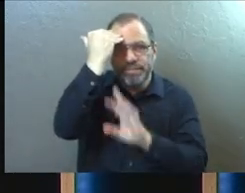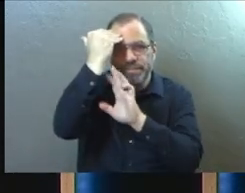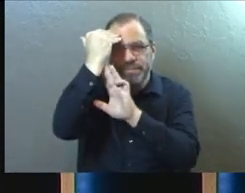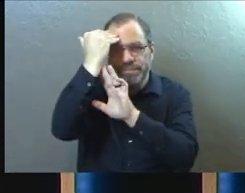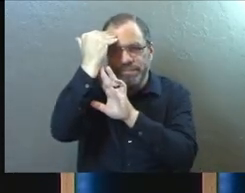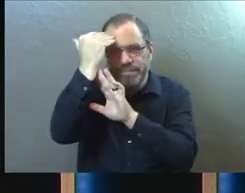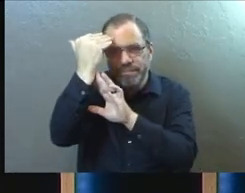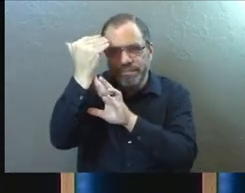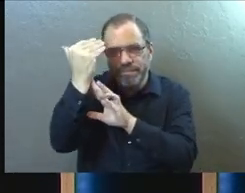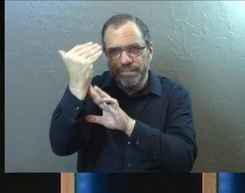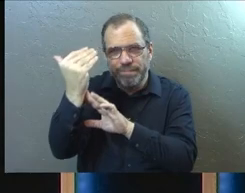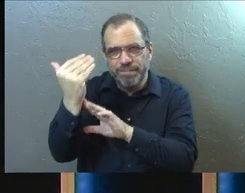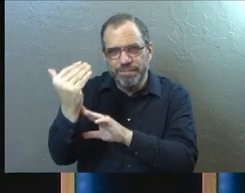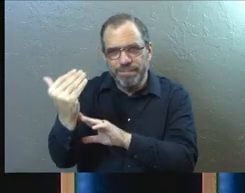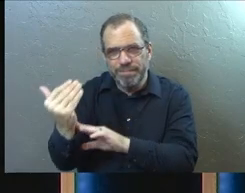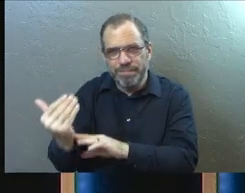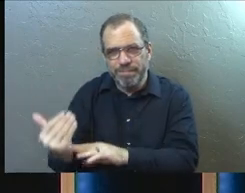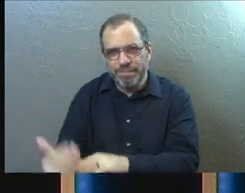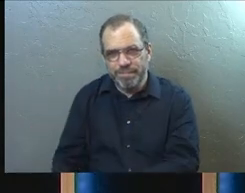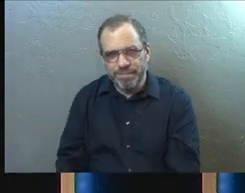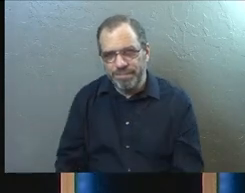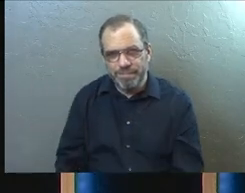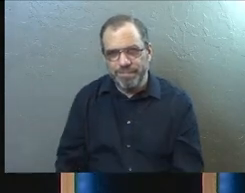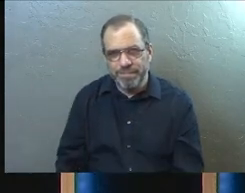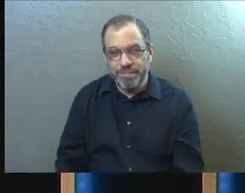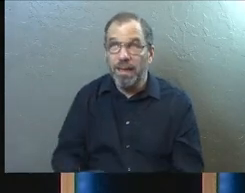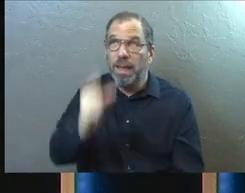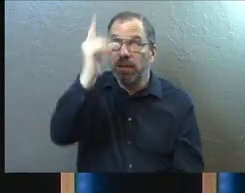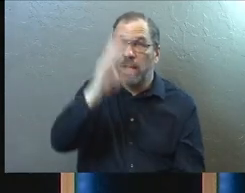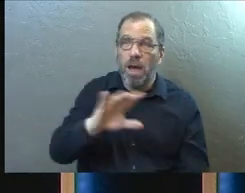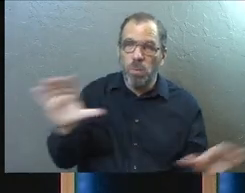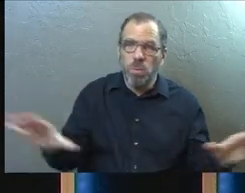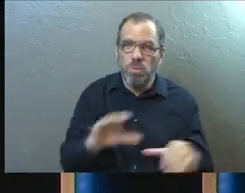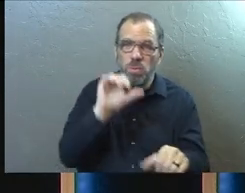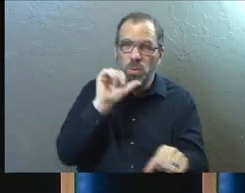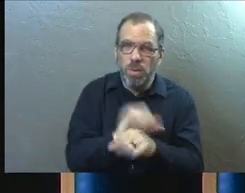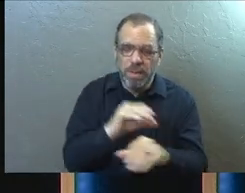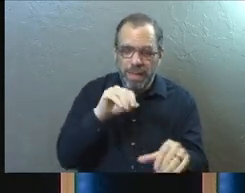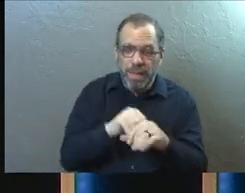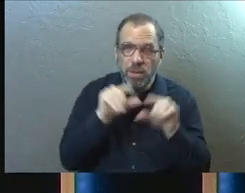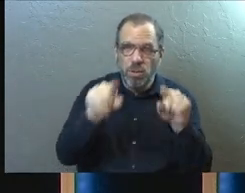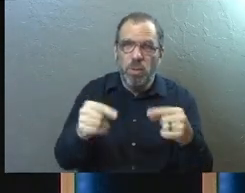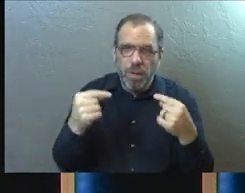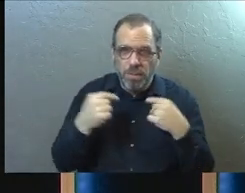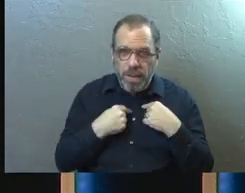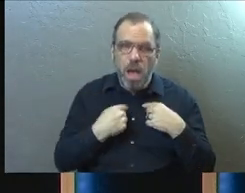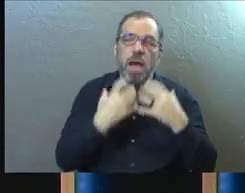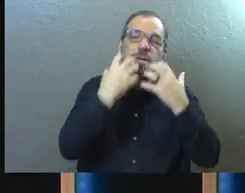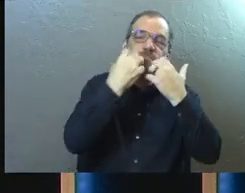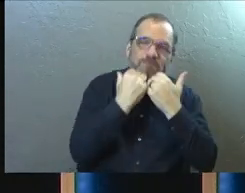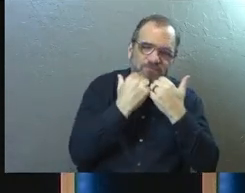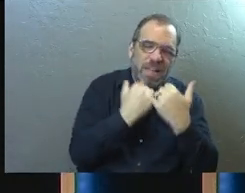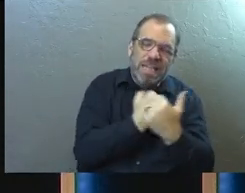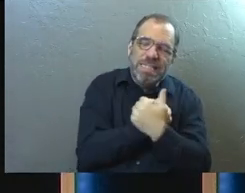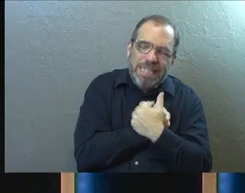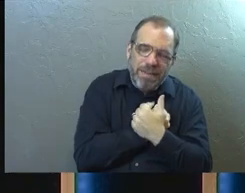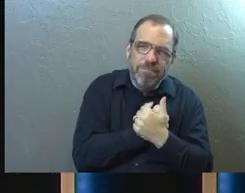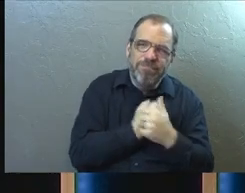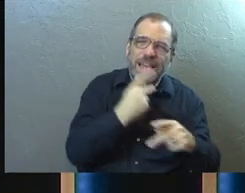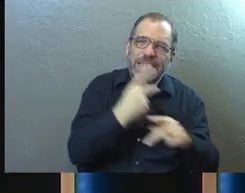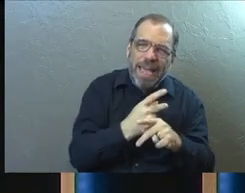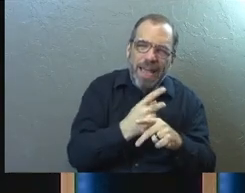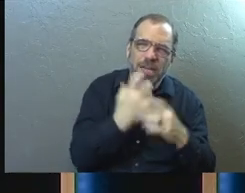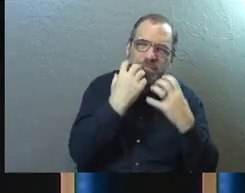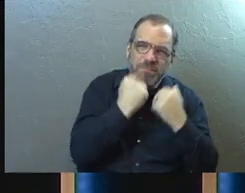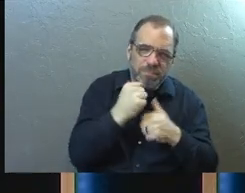and just trust that God's actually going to do the work that he's going to do in all of us. So care about each other and help each